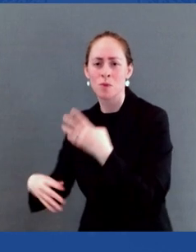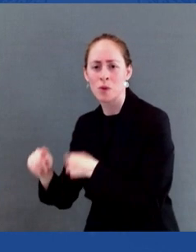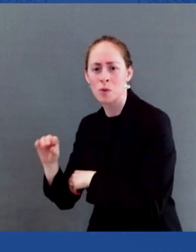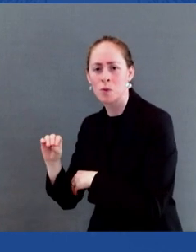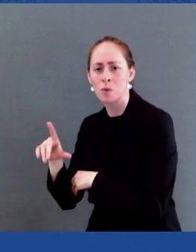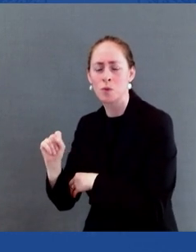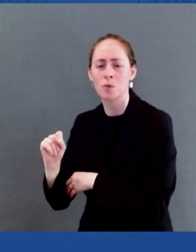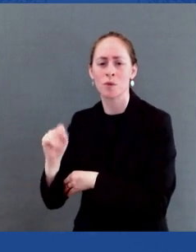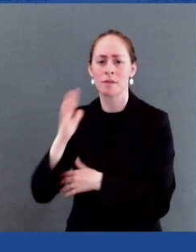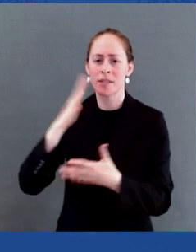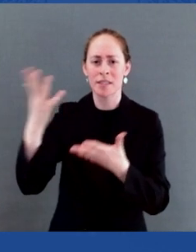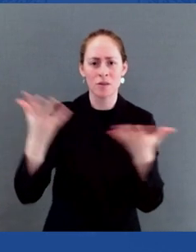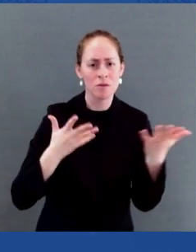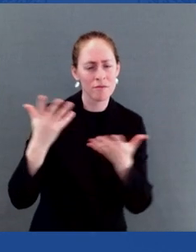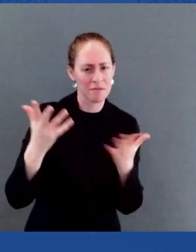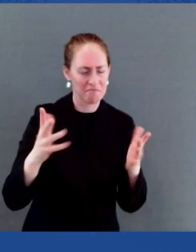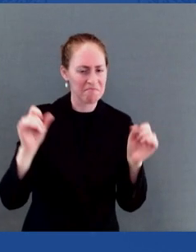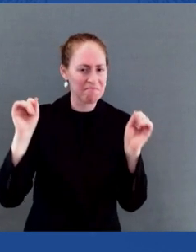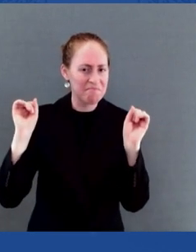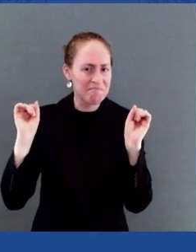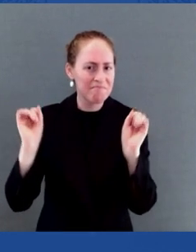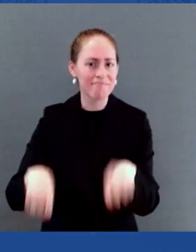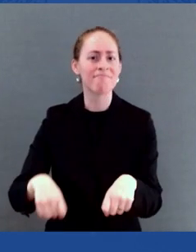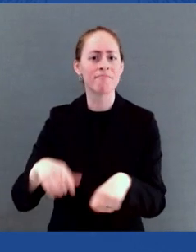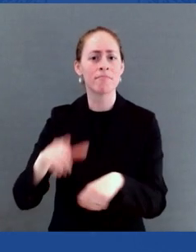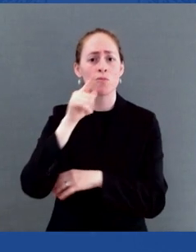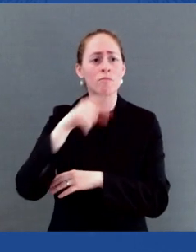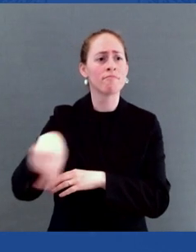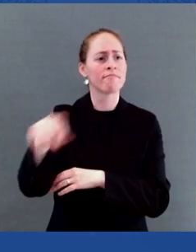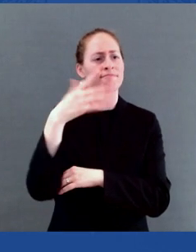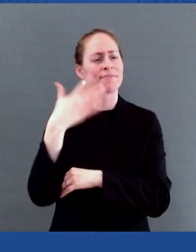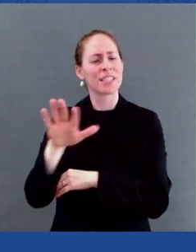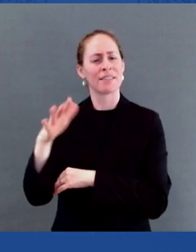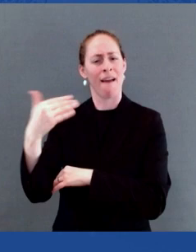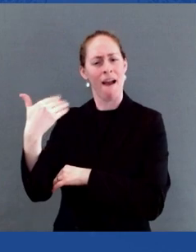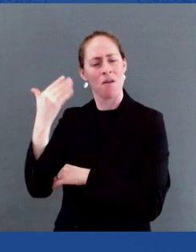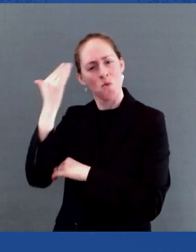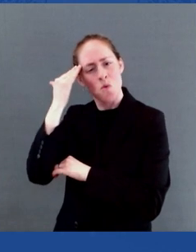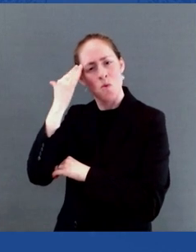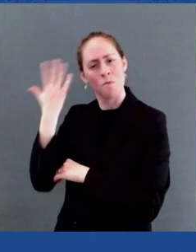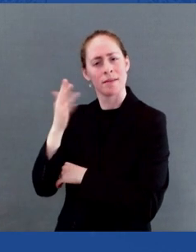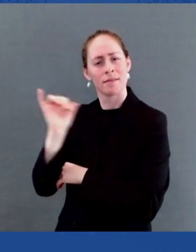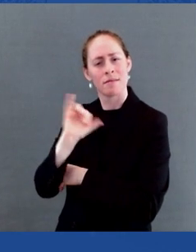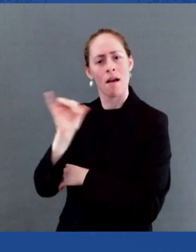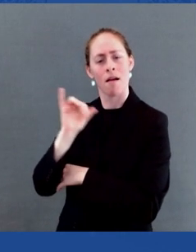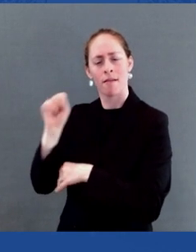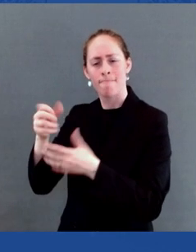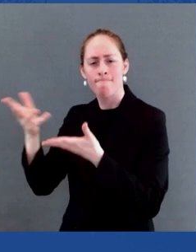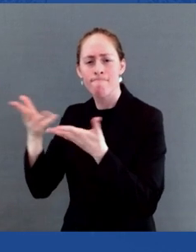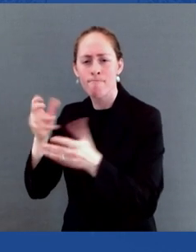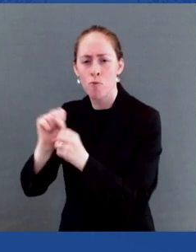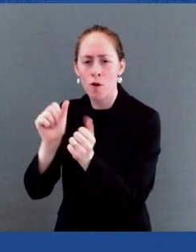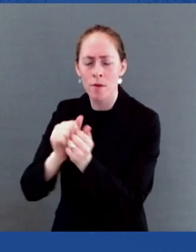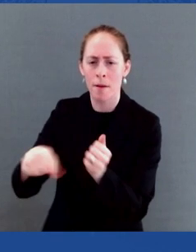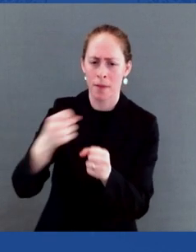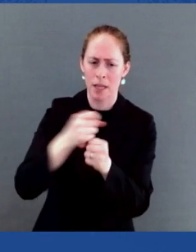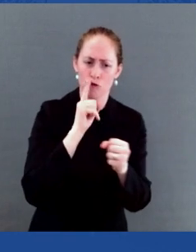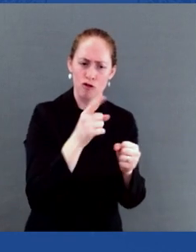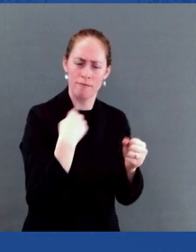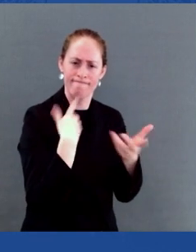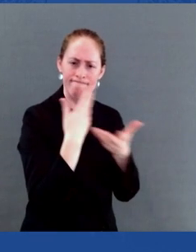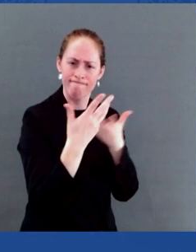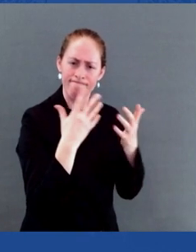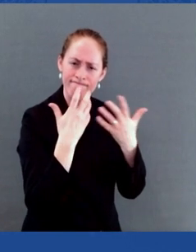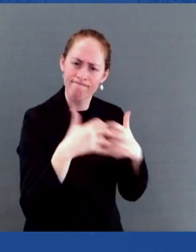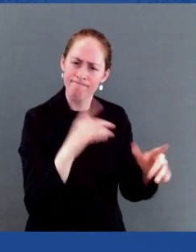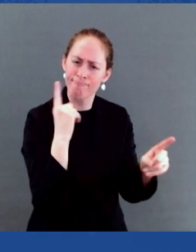with lived experience with HIV and ensure that our efforts are appropriate and effective and centered around the needs of the HIV community. Not